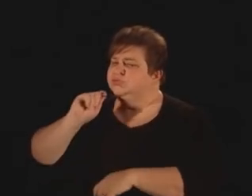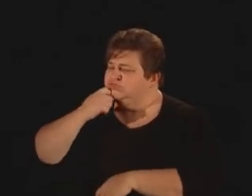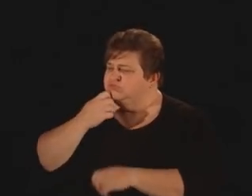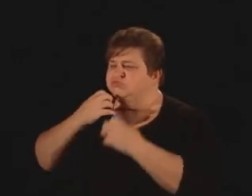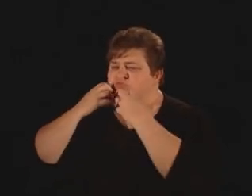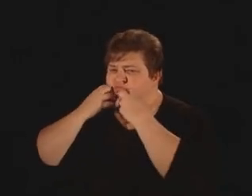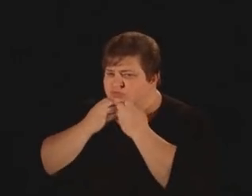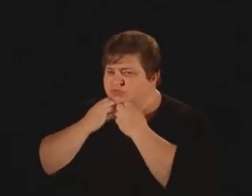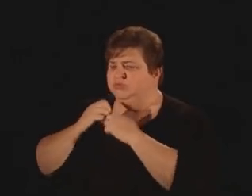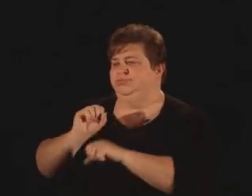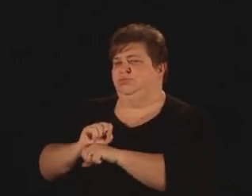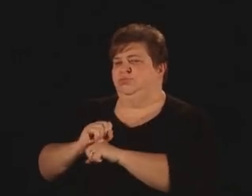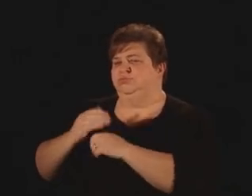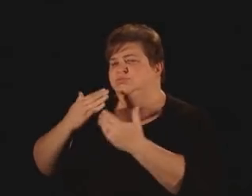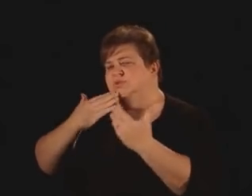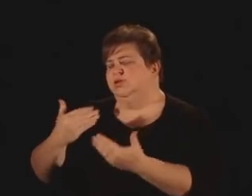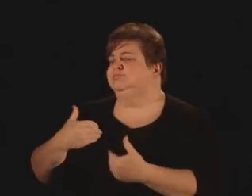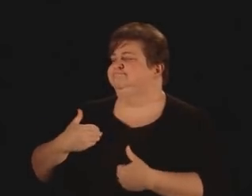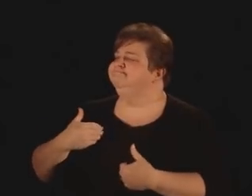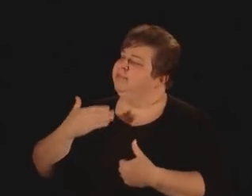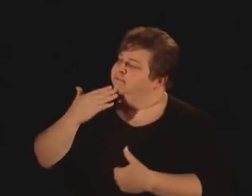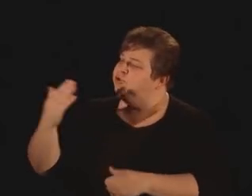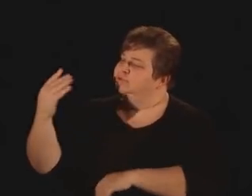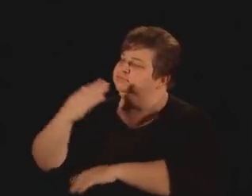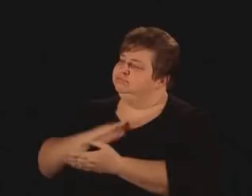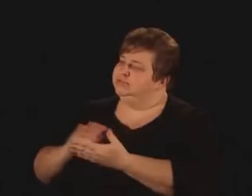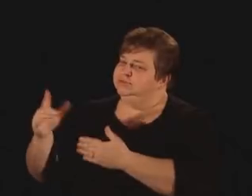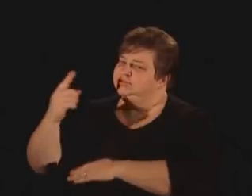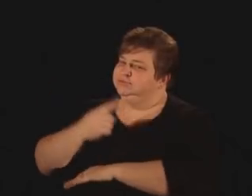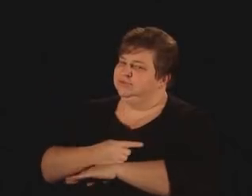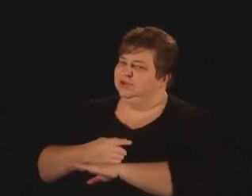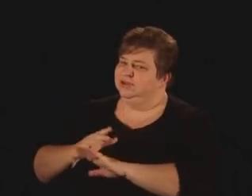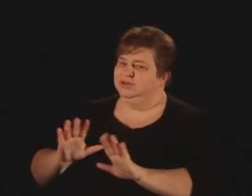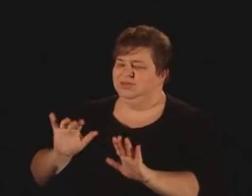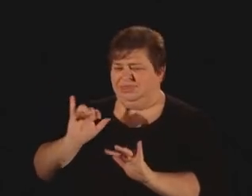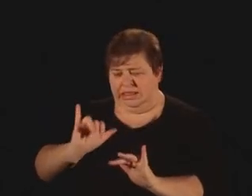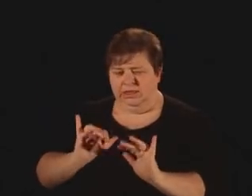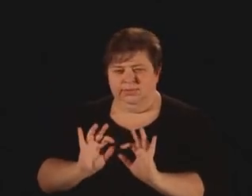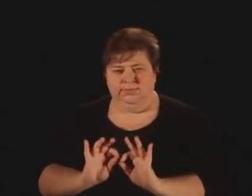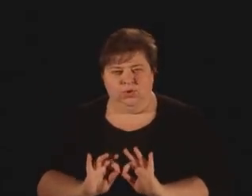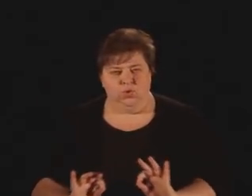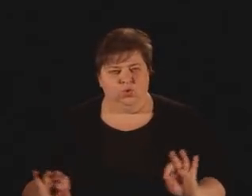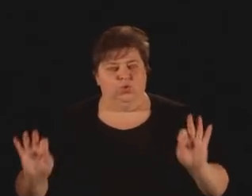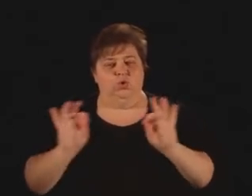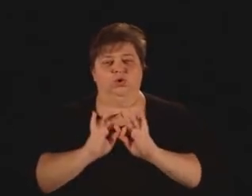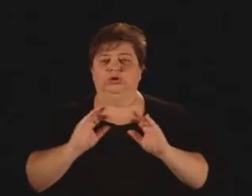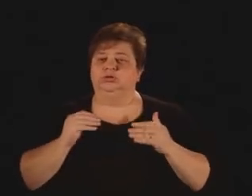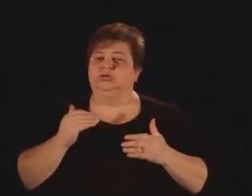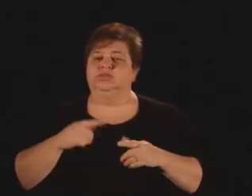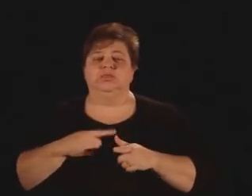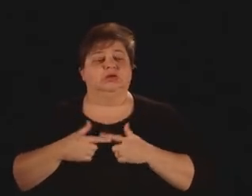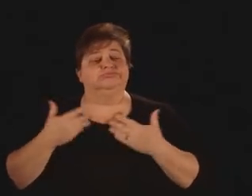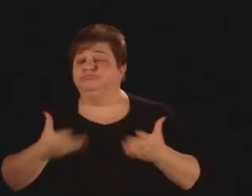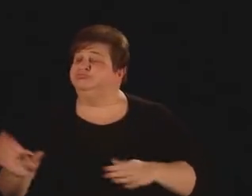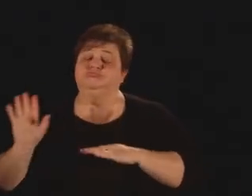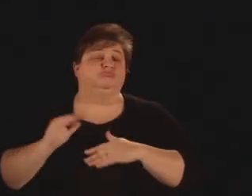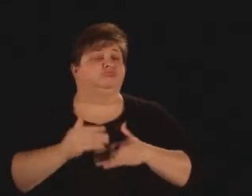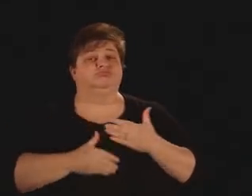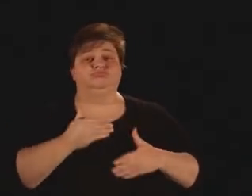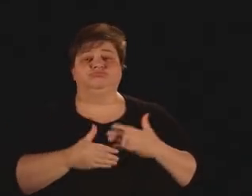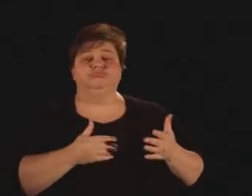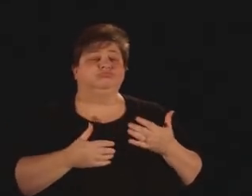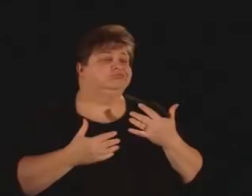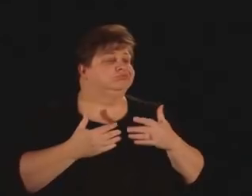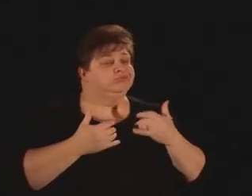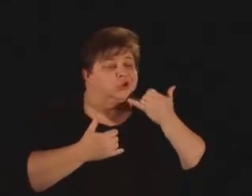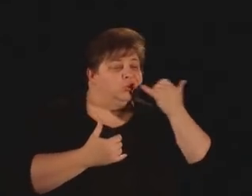Have a nice day. Now, it's really important that you move on. Start dialing your phone, open up a file,